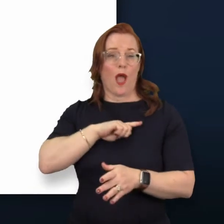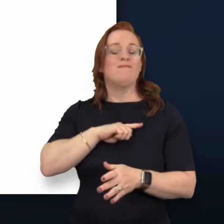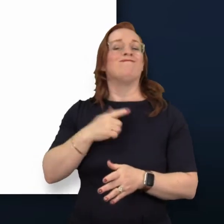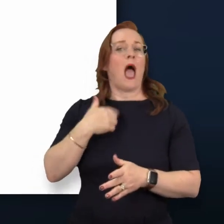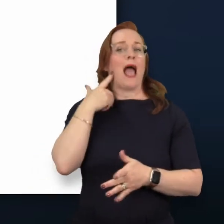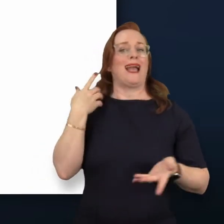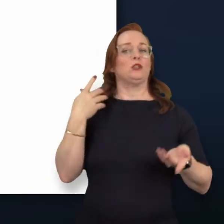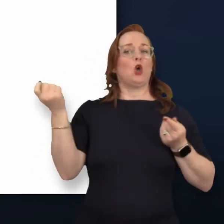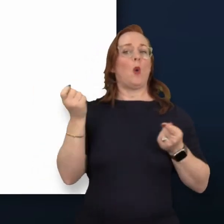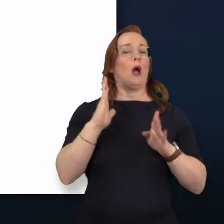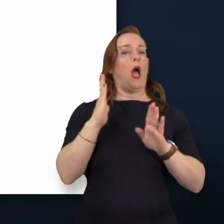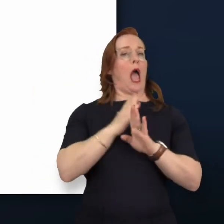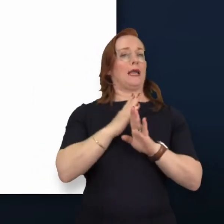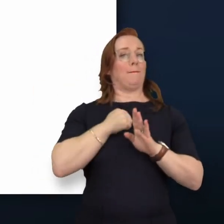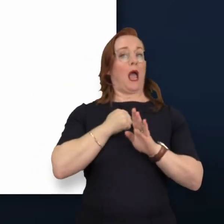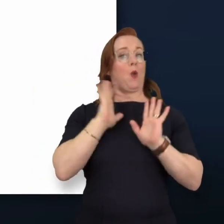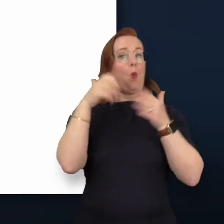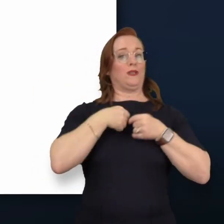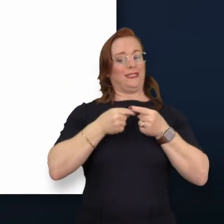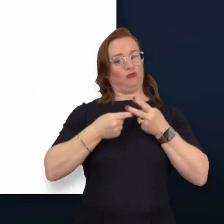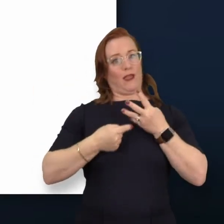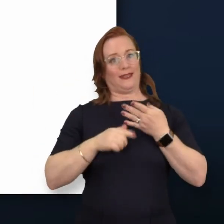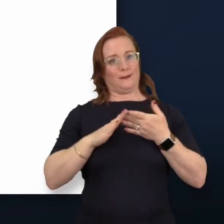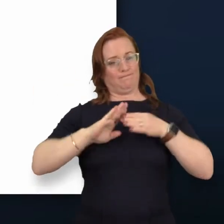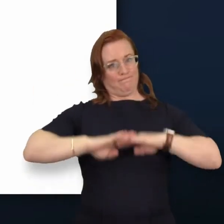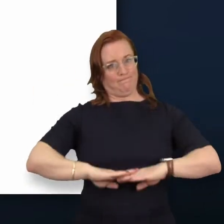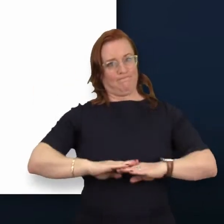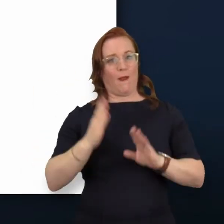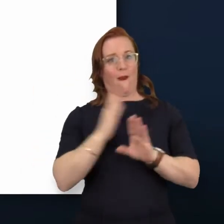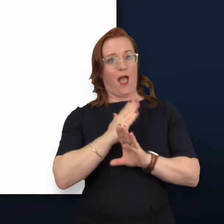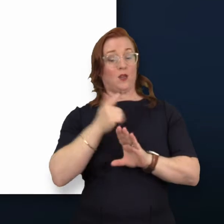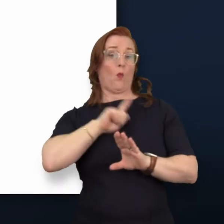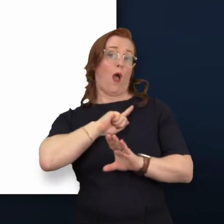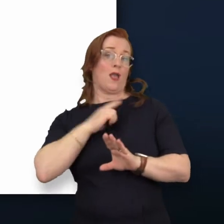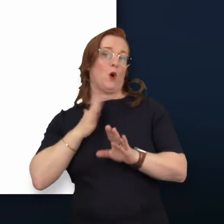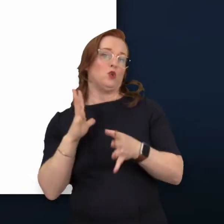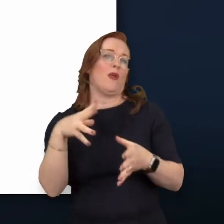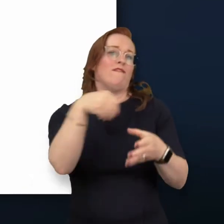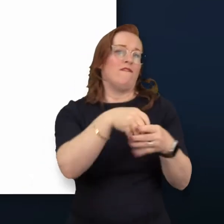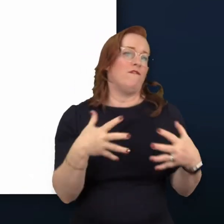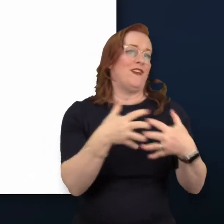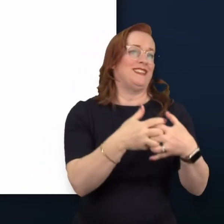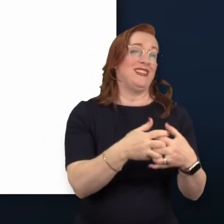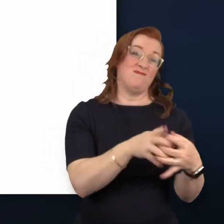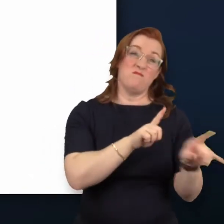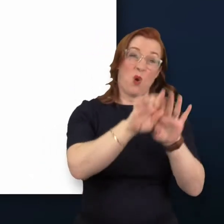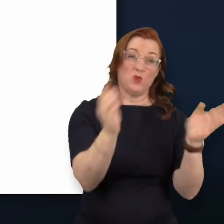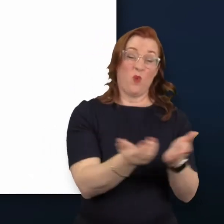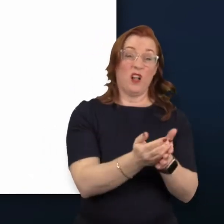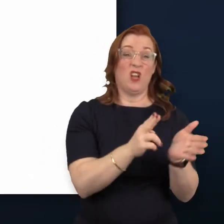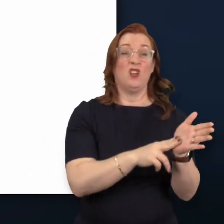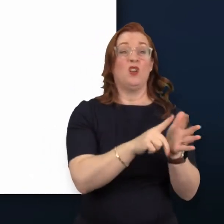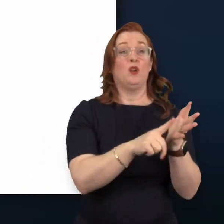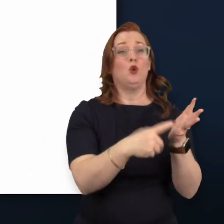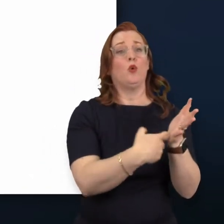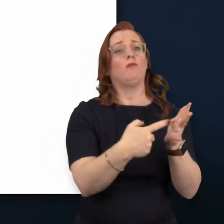to mask my autistic traits to fit in, to fit in into the largely neurotypical world, but